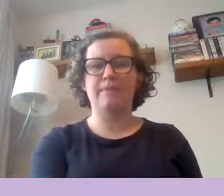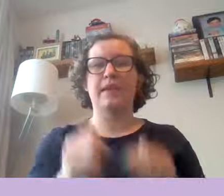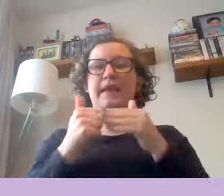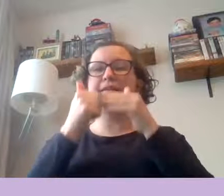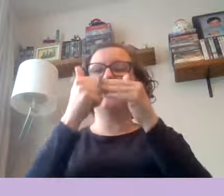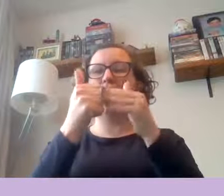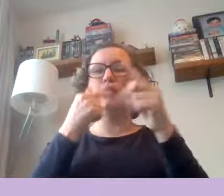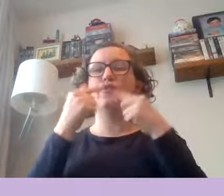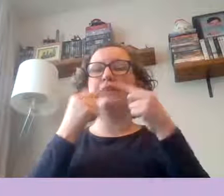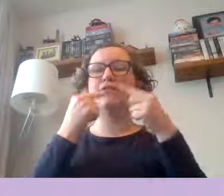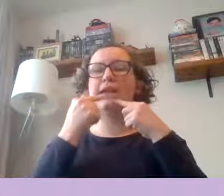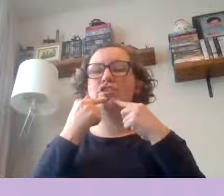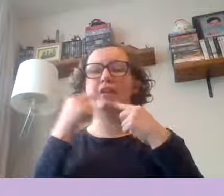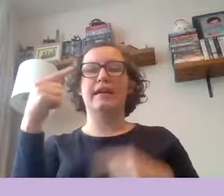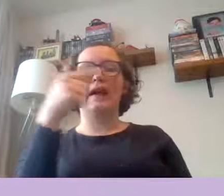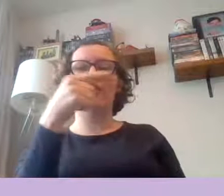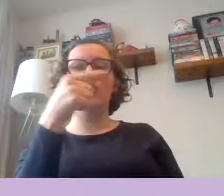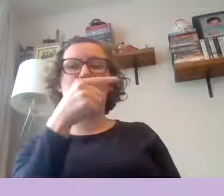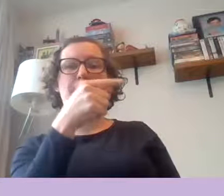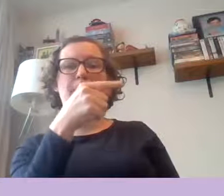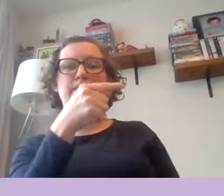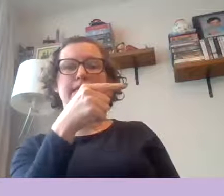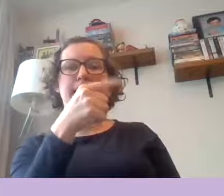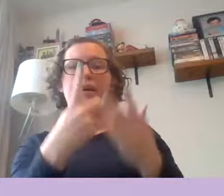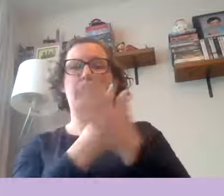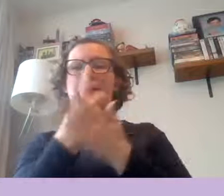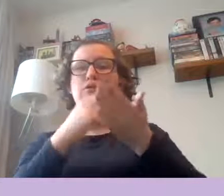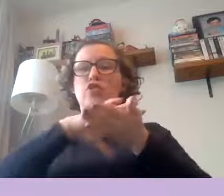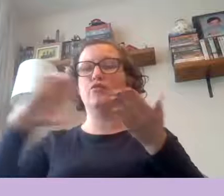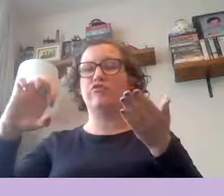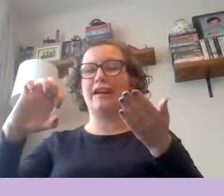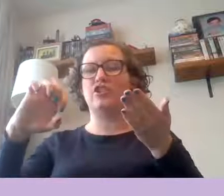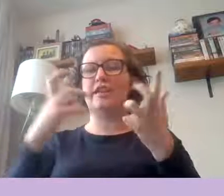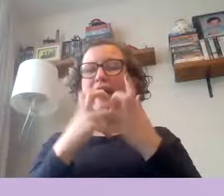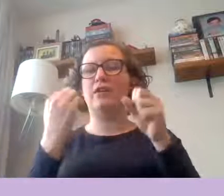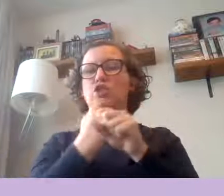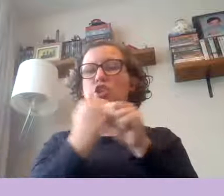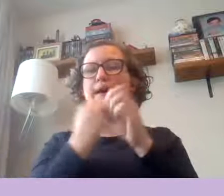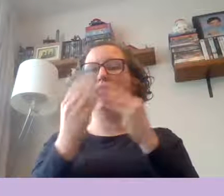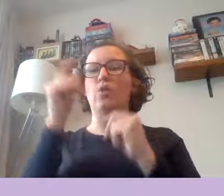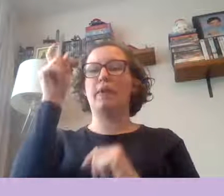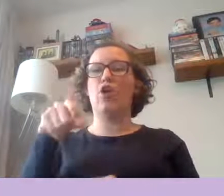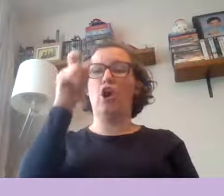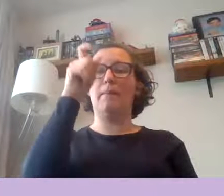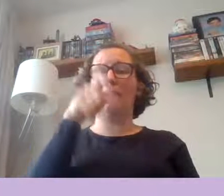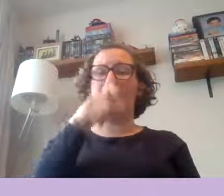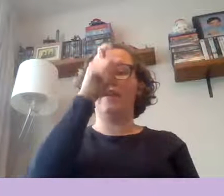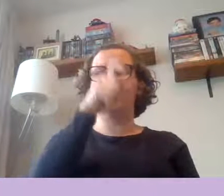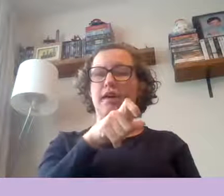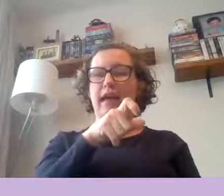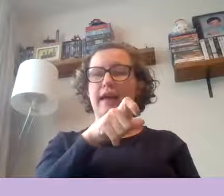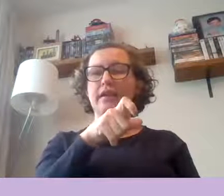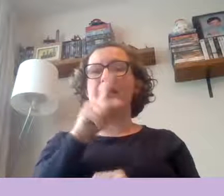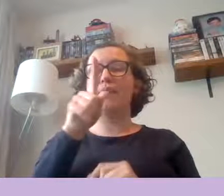okay here's some helpful information have a look at the poster about subtraction and how to do it with a column